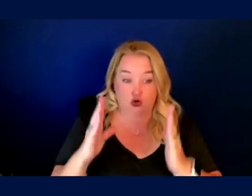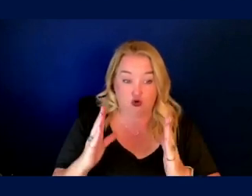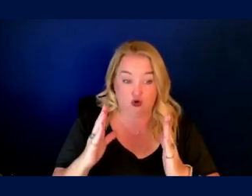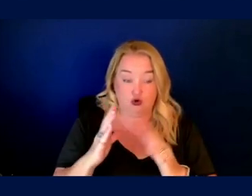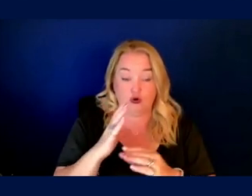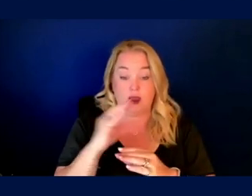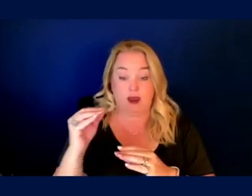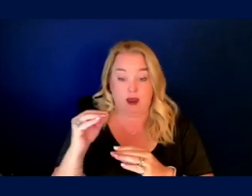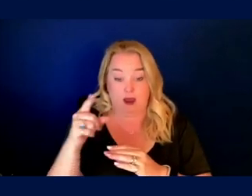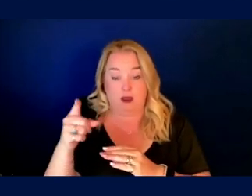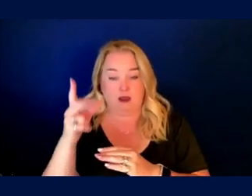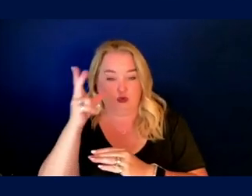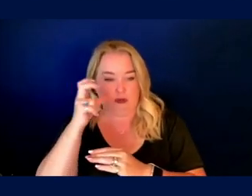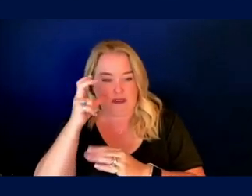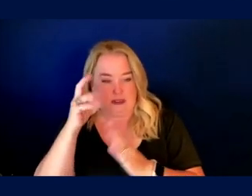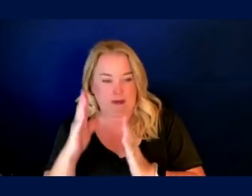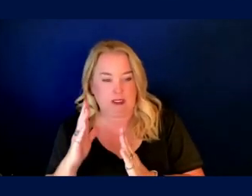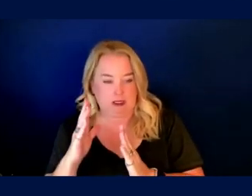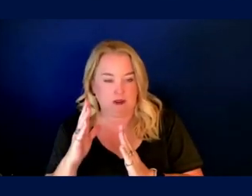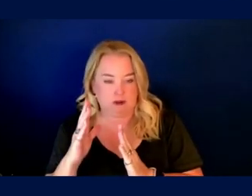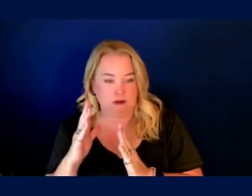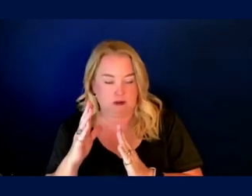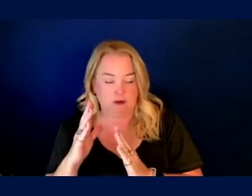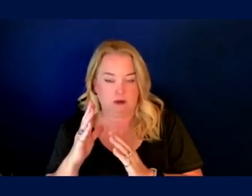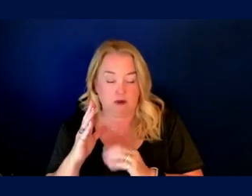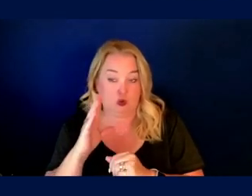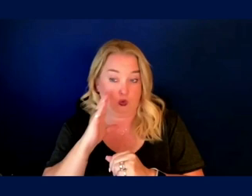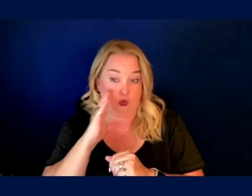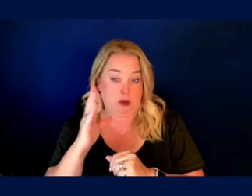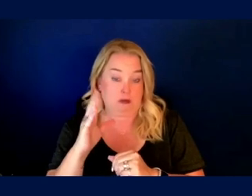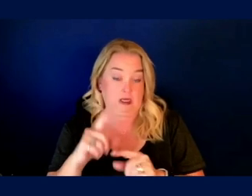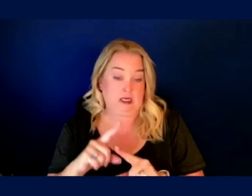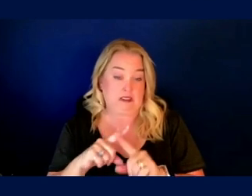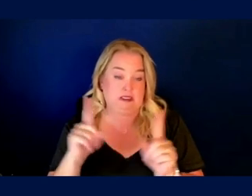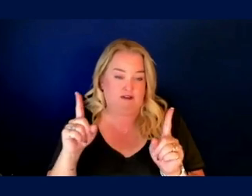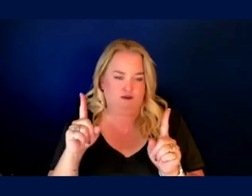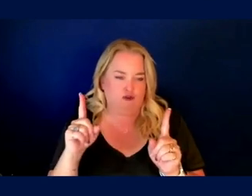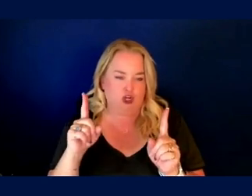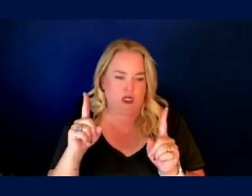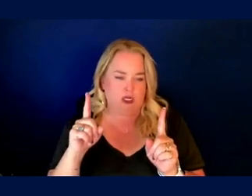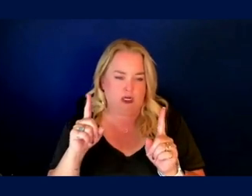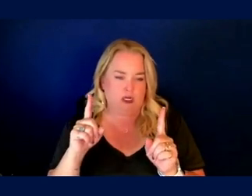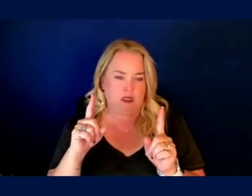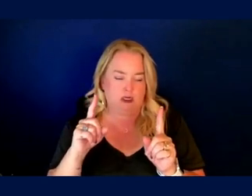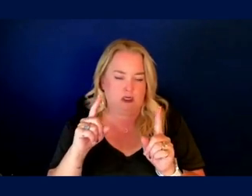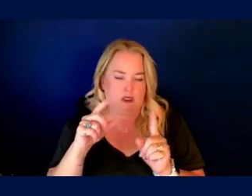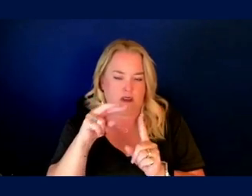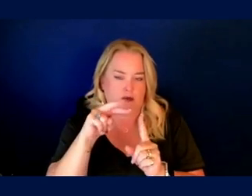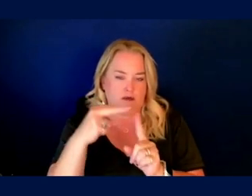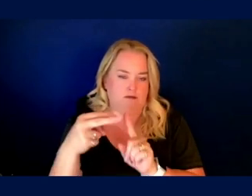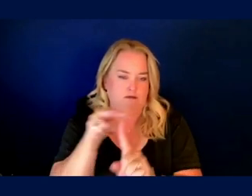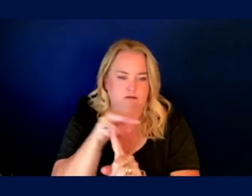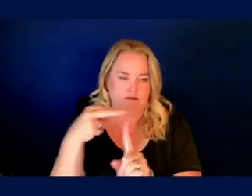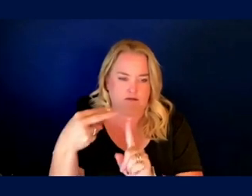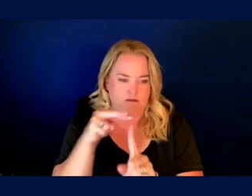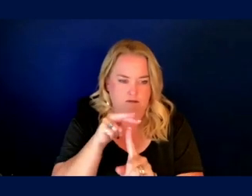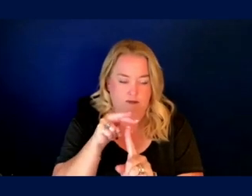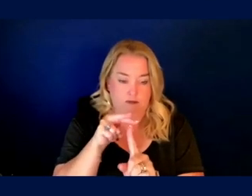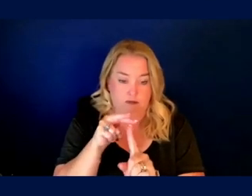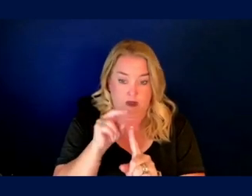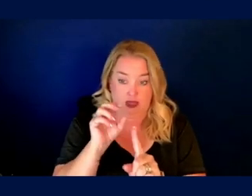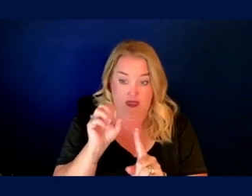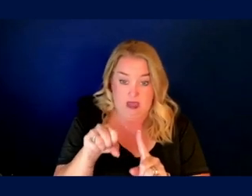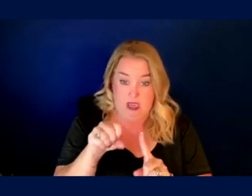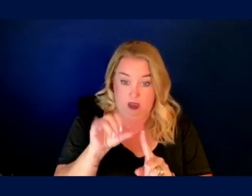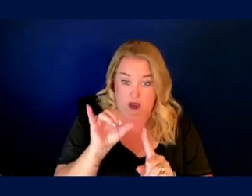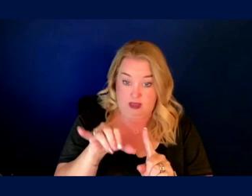recipient, the observer may be in different orientations relative to each other. Would that present